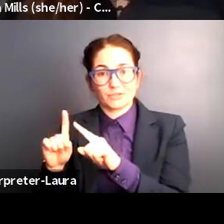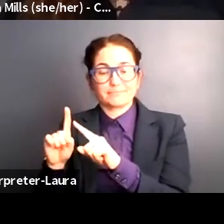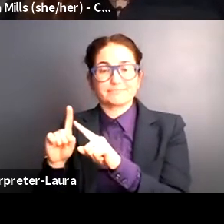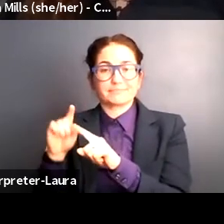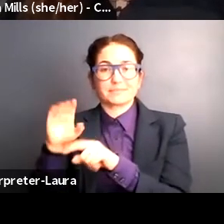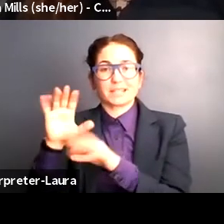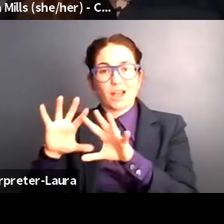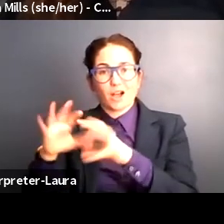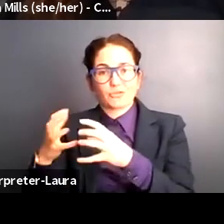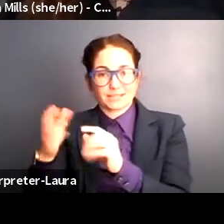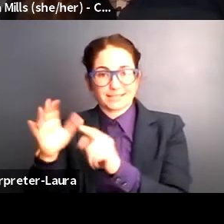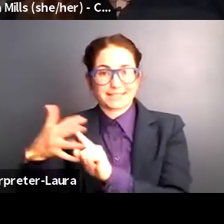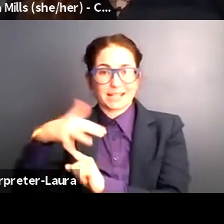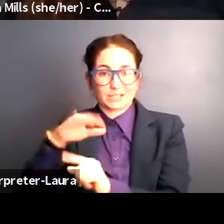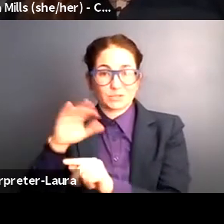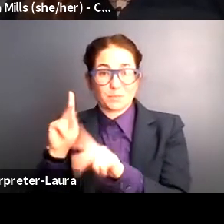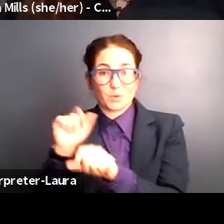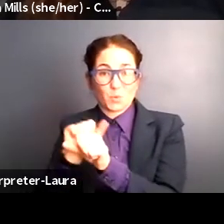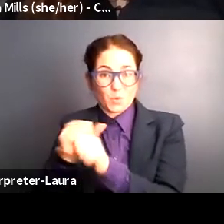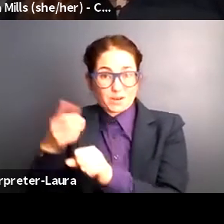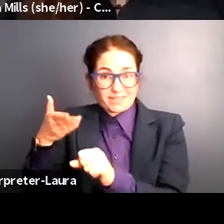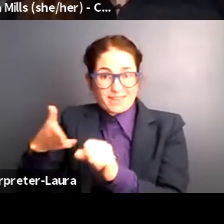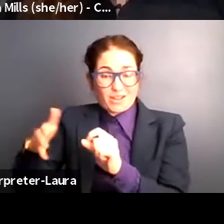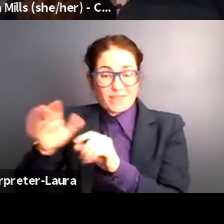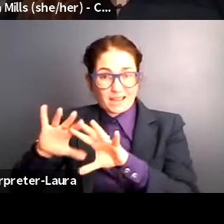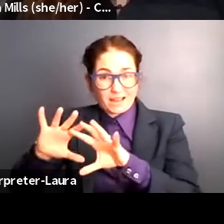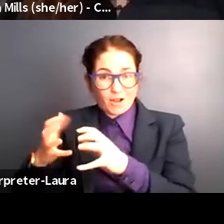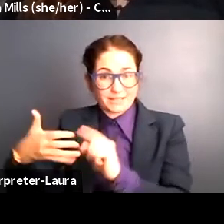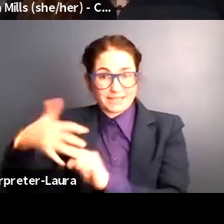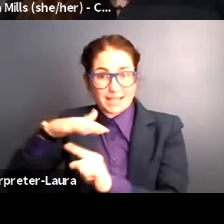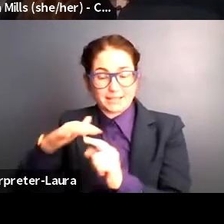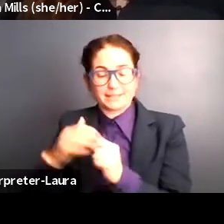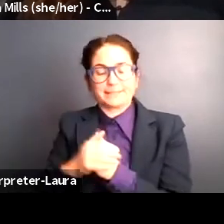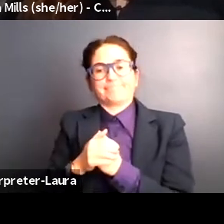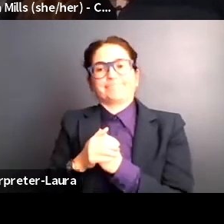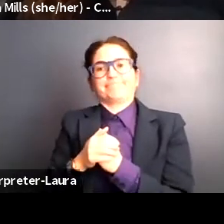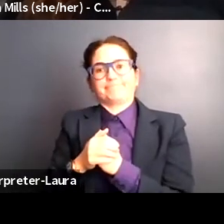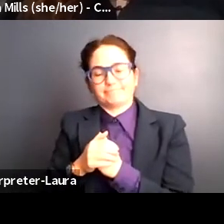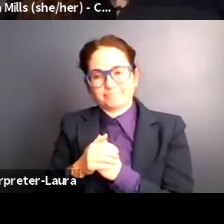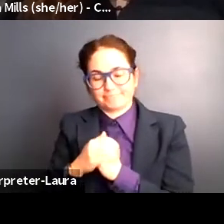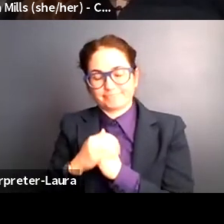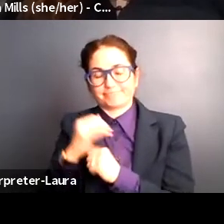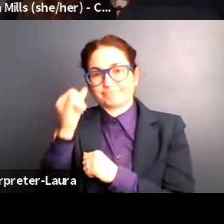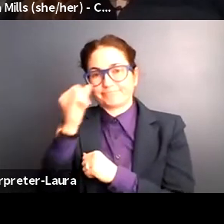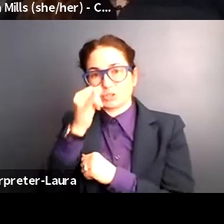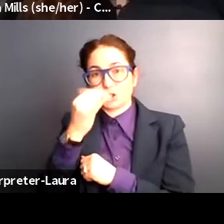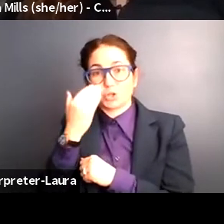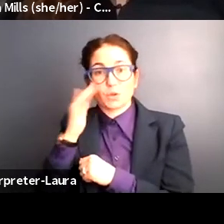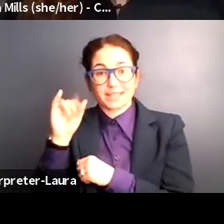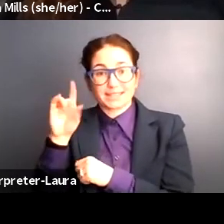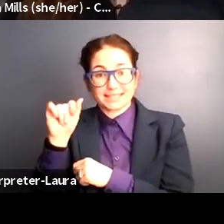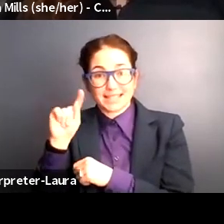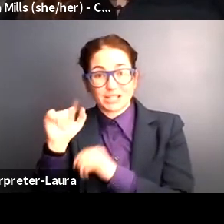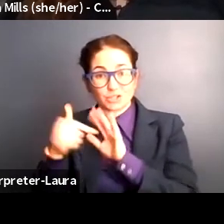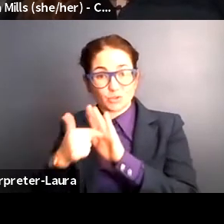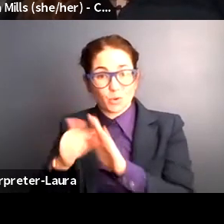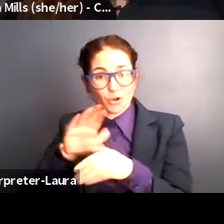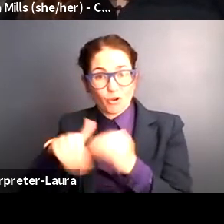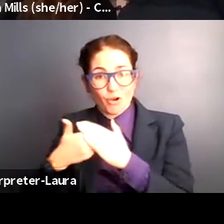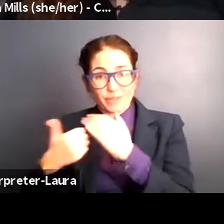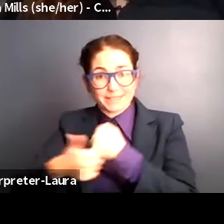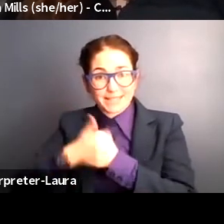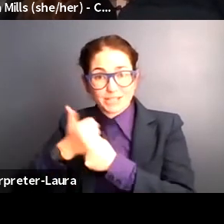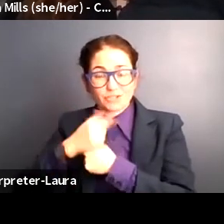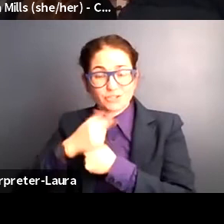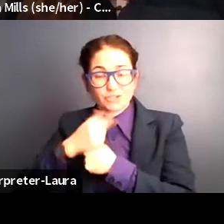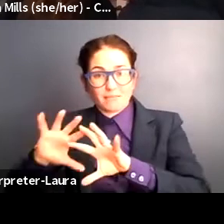in congregate settings. And yet, despite this overwhelming data showing the dangers of congregate settings, and